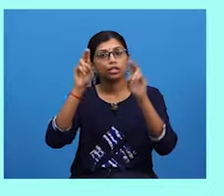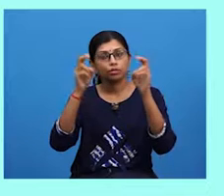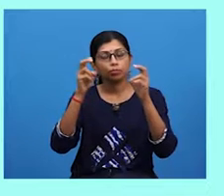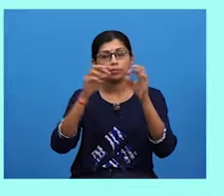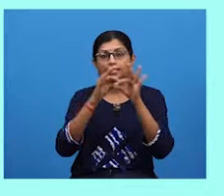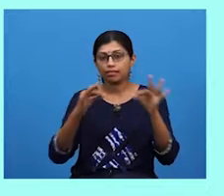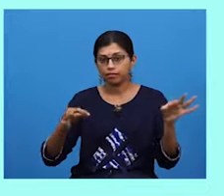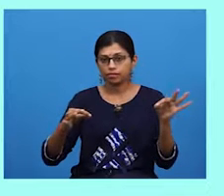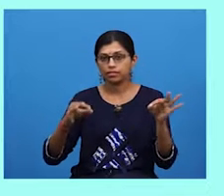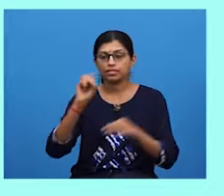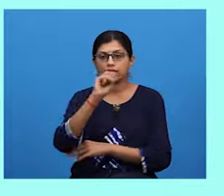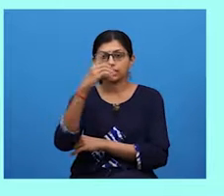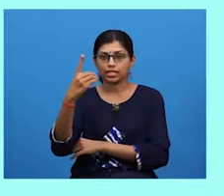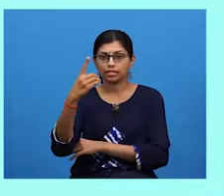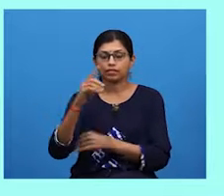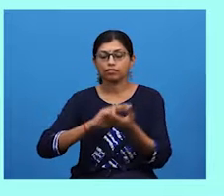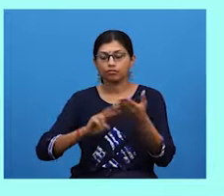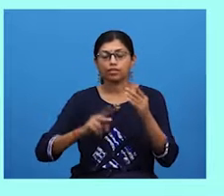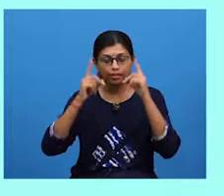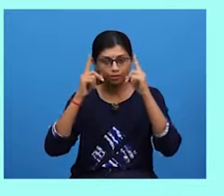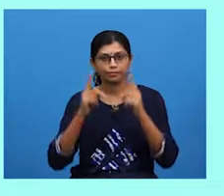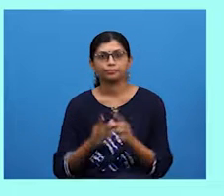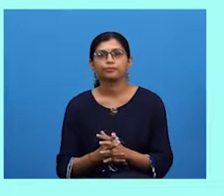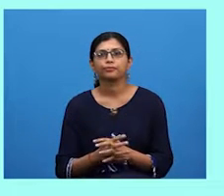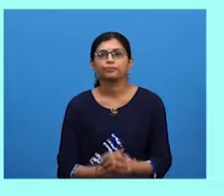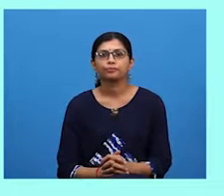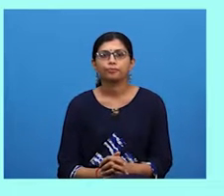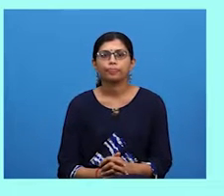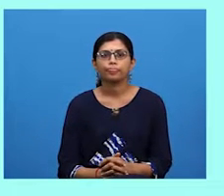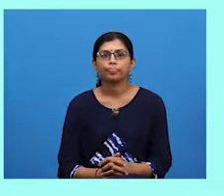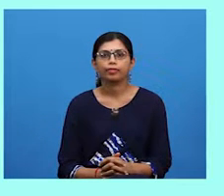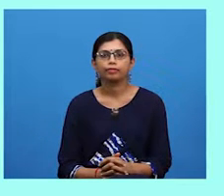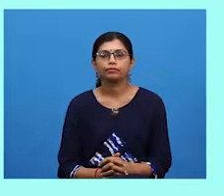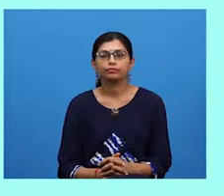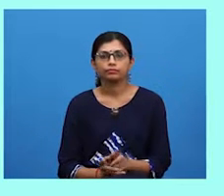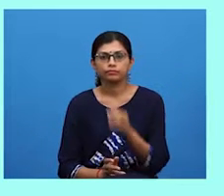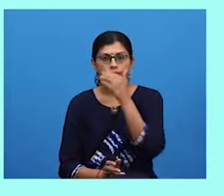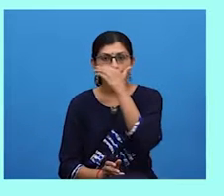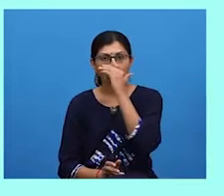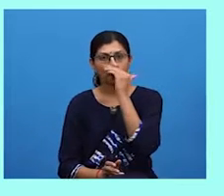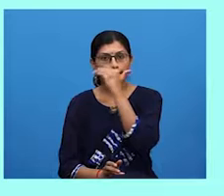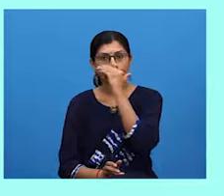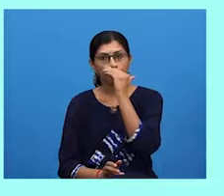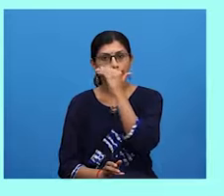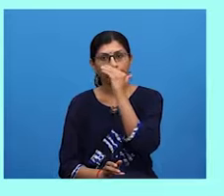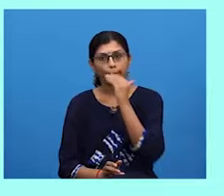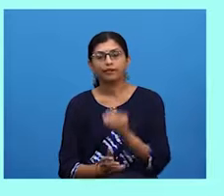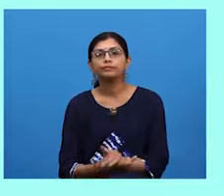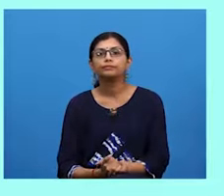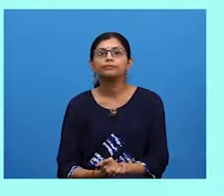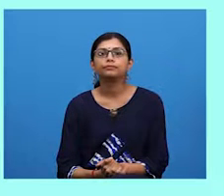straightforward and contain important points which make the promotion direct